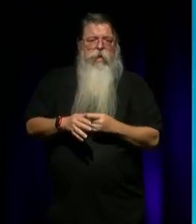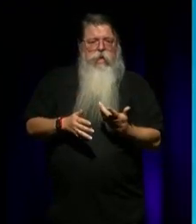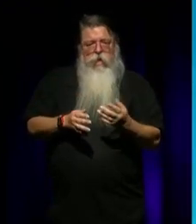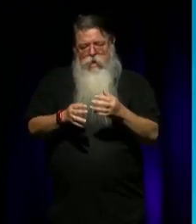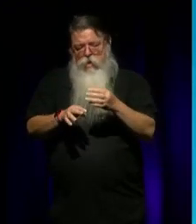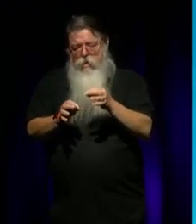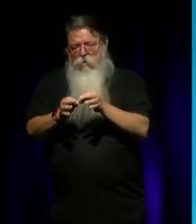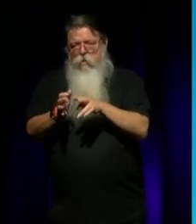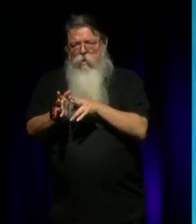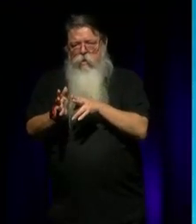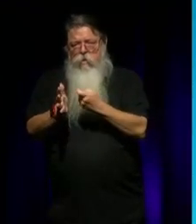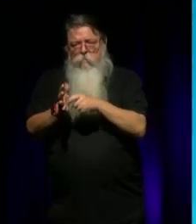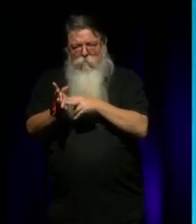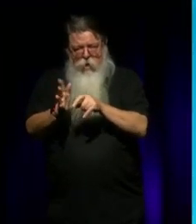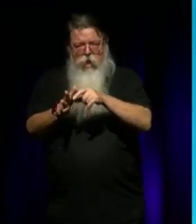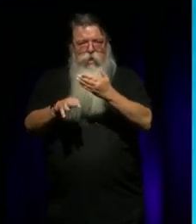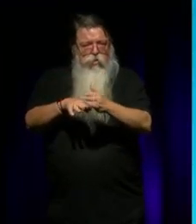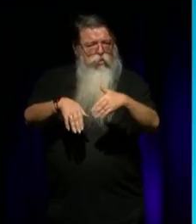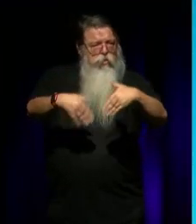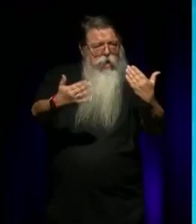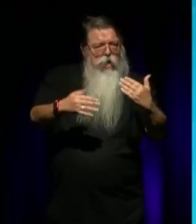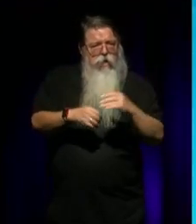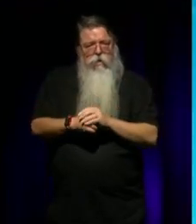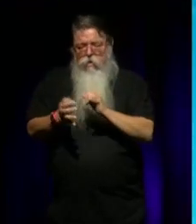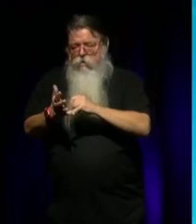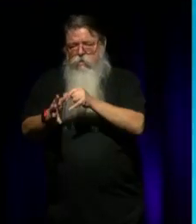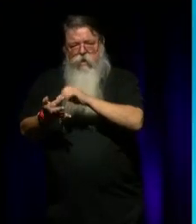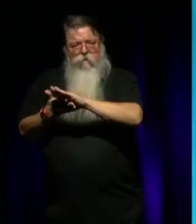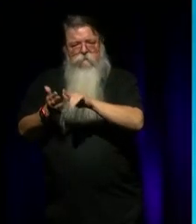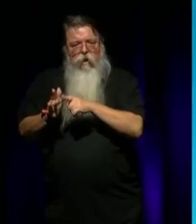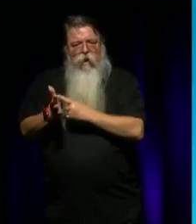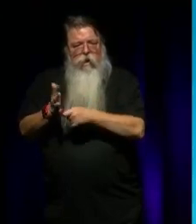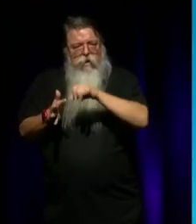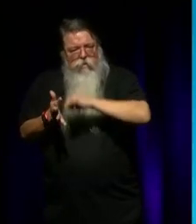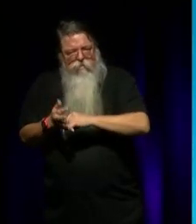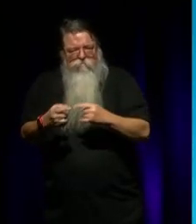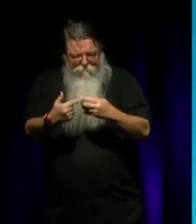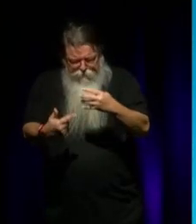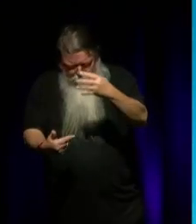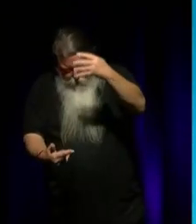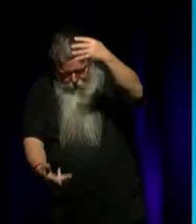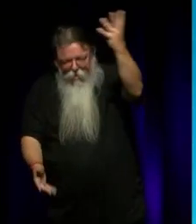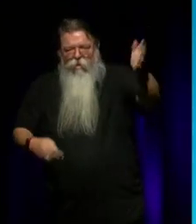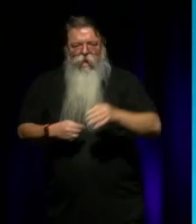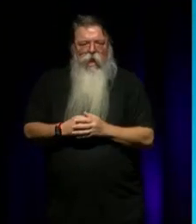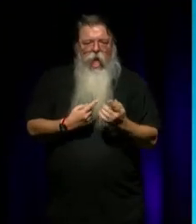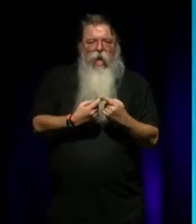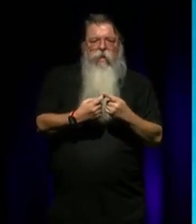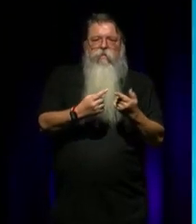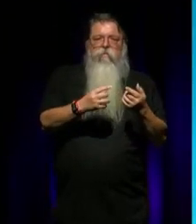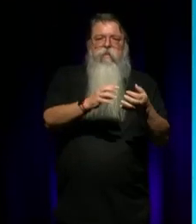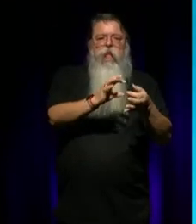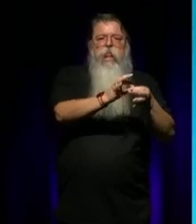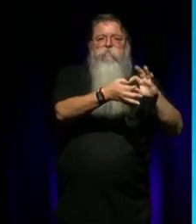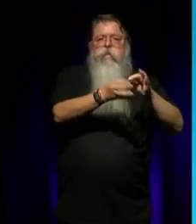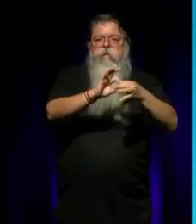Documentary. He has directed major festivals and events, the Adelaide Festival, the opening and closing ceremonies for